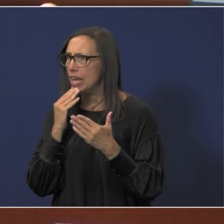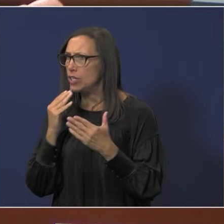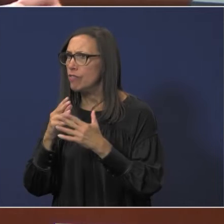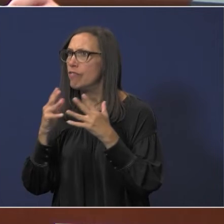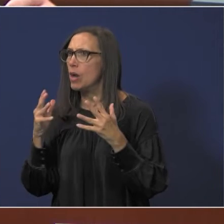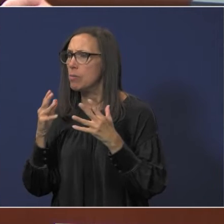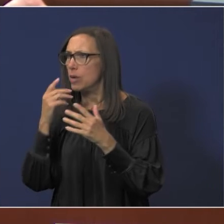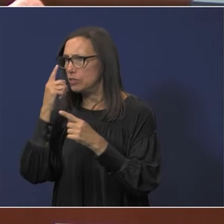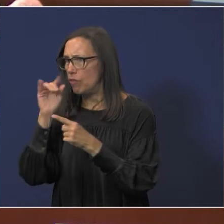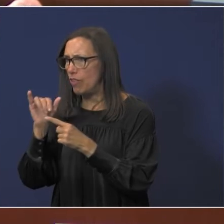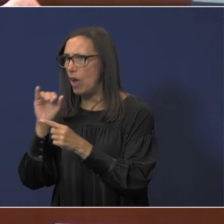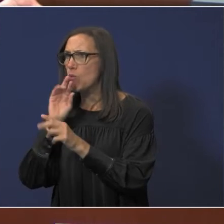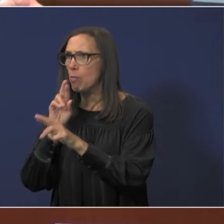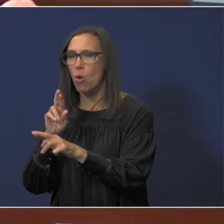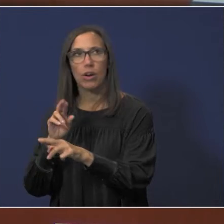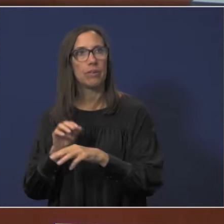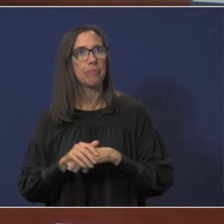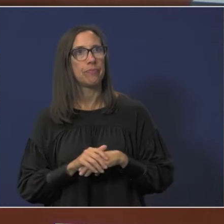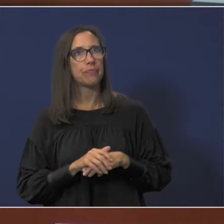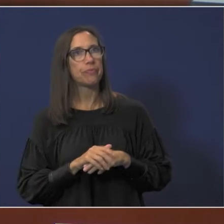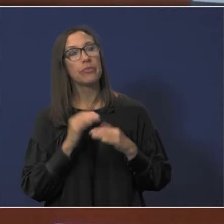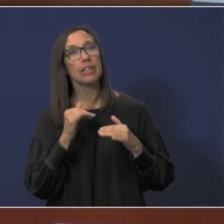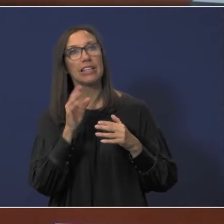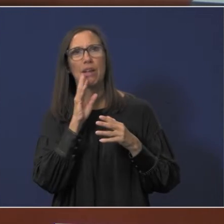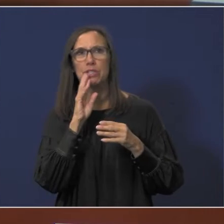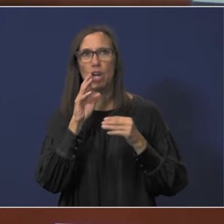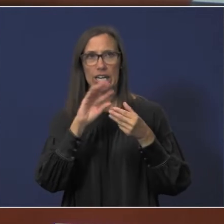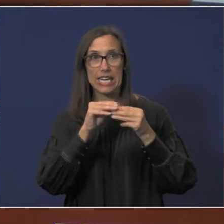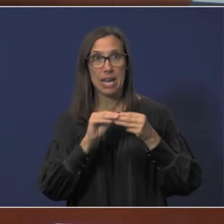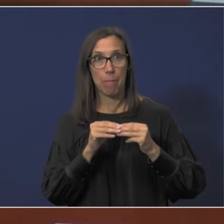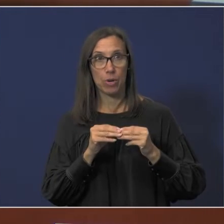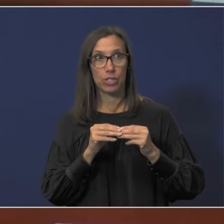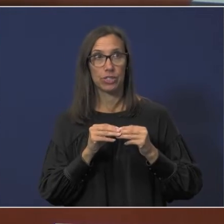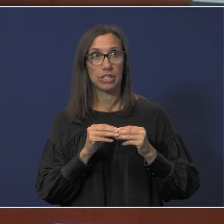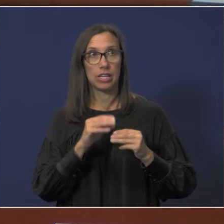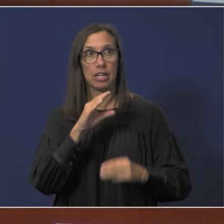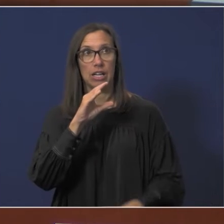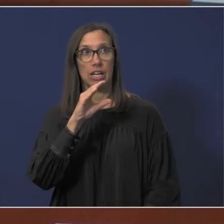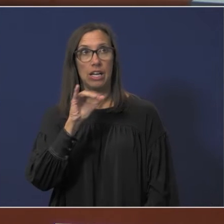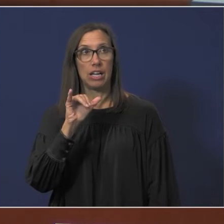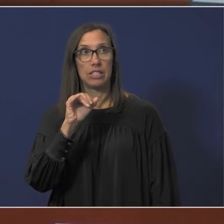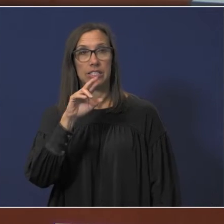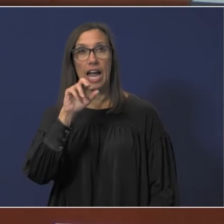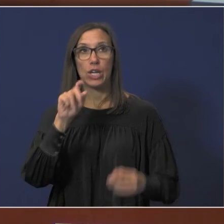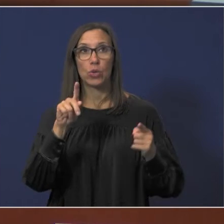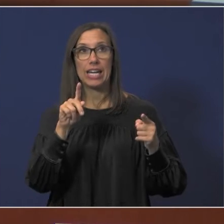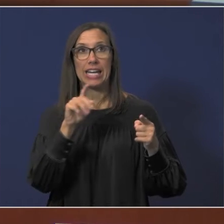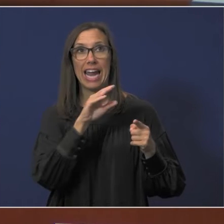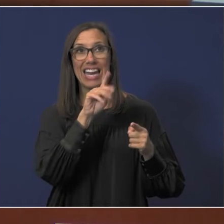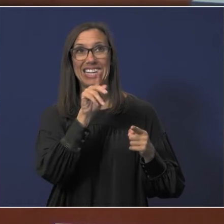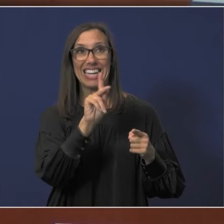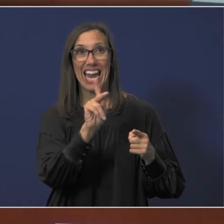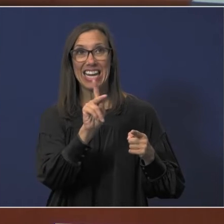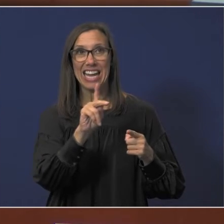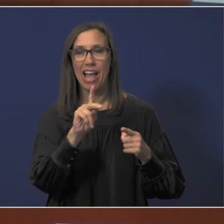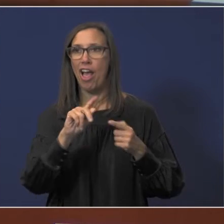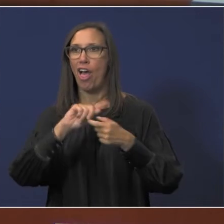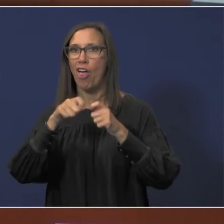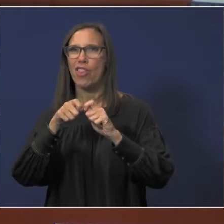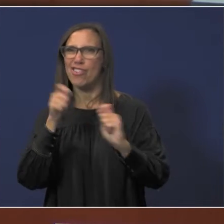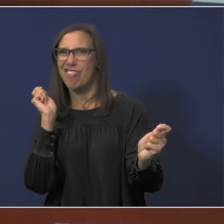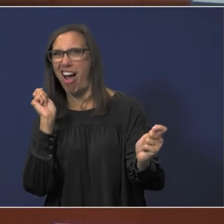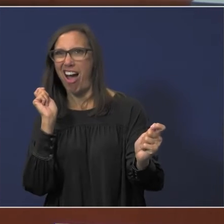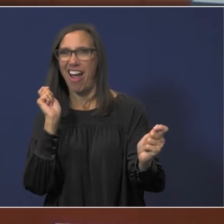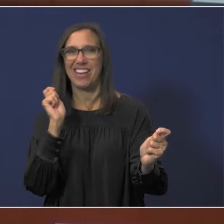for the report and since we are talking numbers uh side creek and katie are tied one to one in the uh district